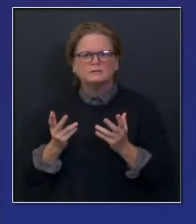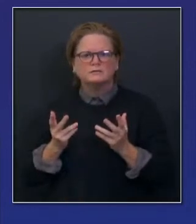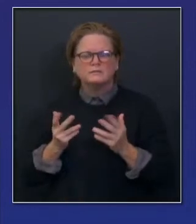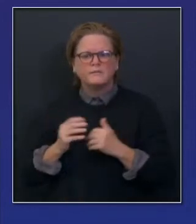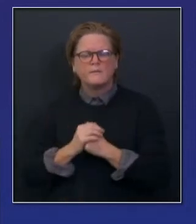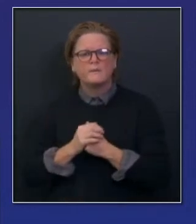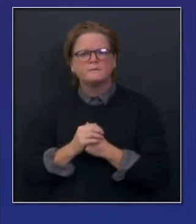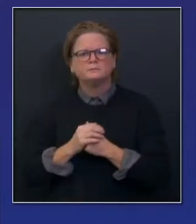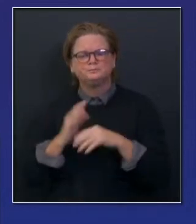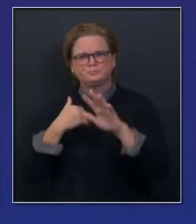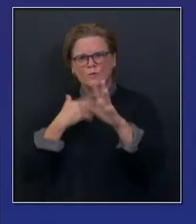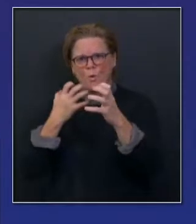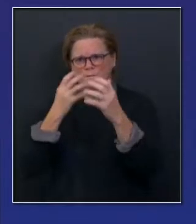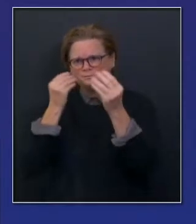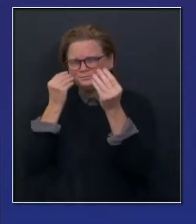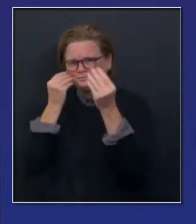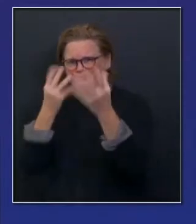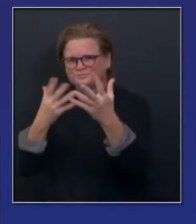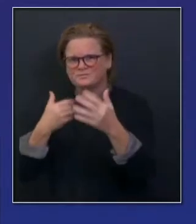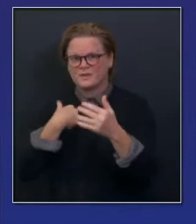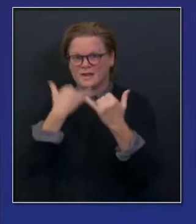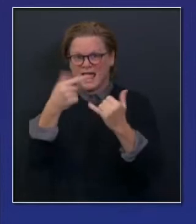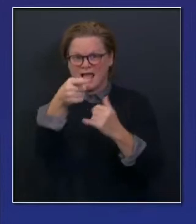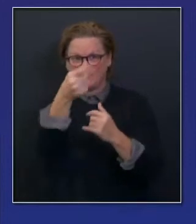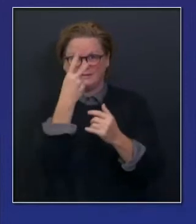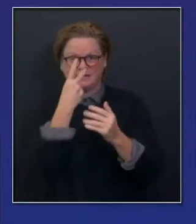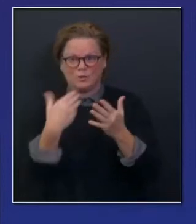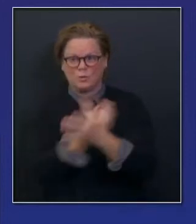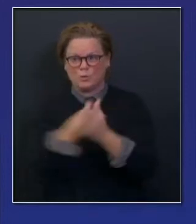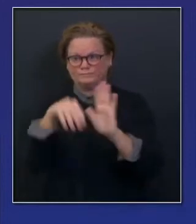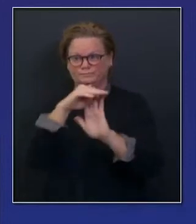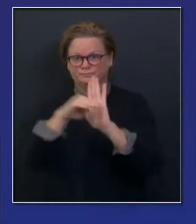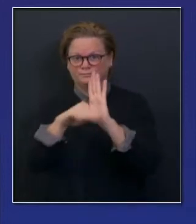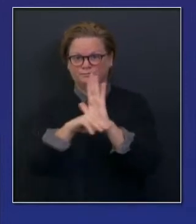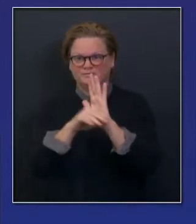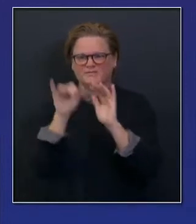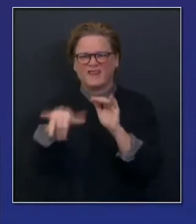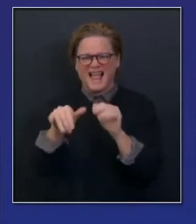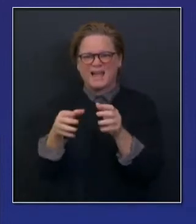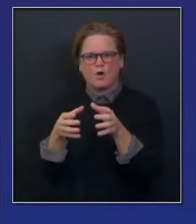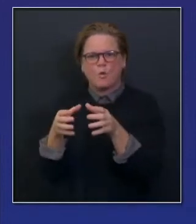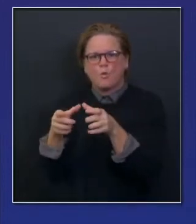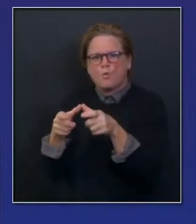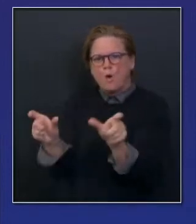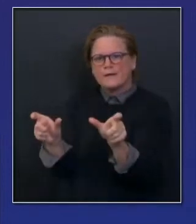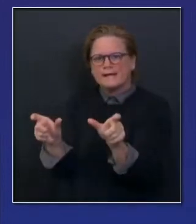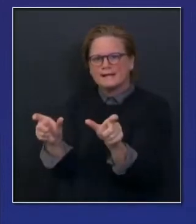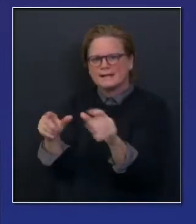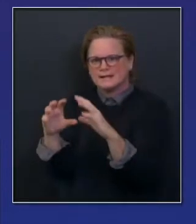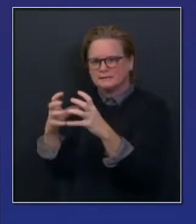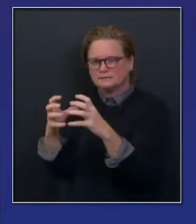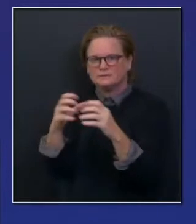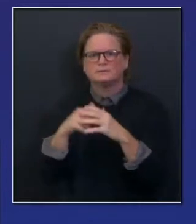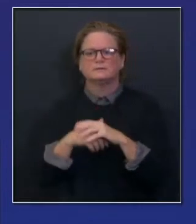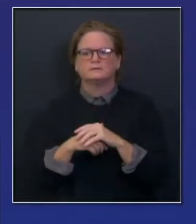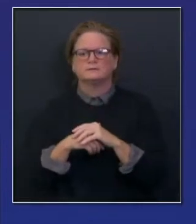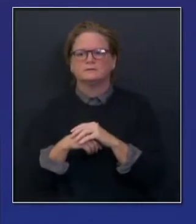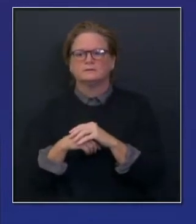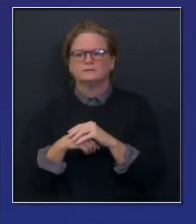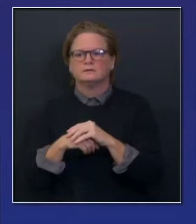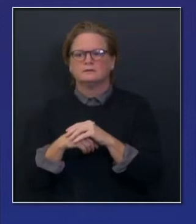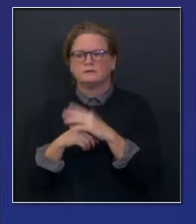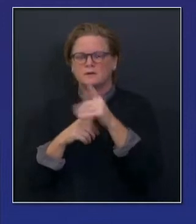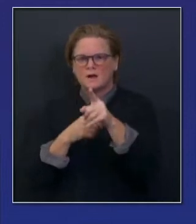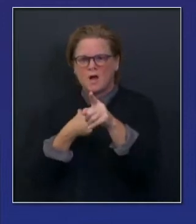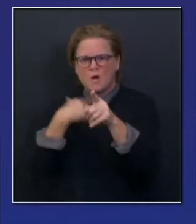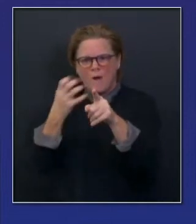quarantine guidelines. But if you didn't read about this, you didn't hear about this, I want to make you familiar with